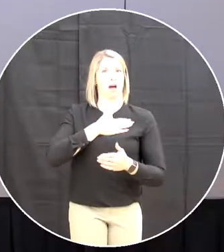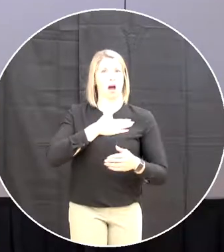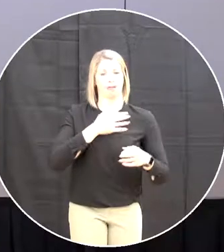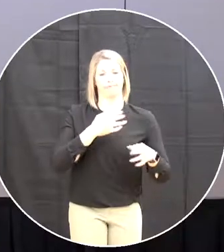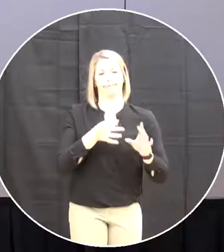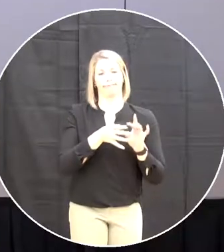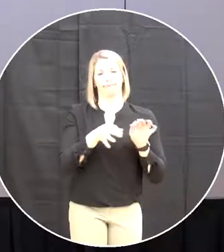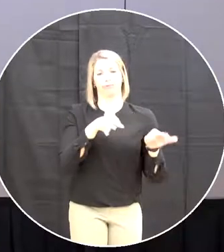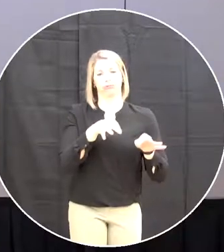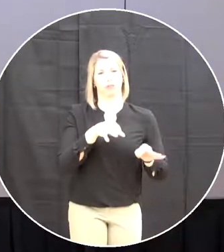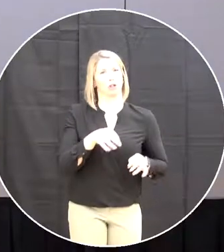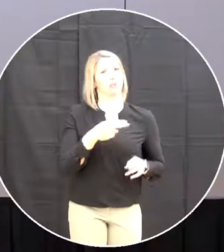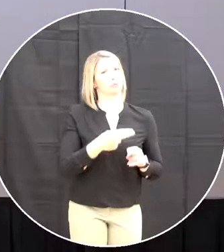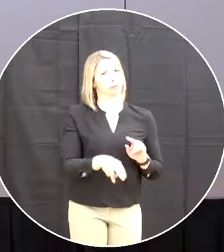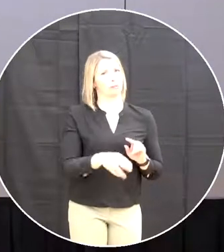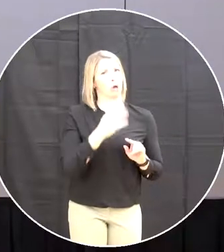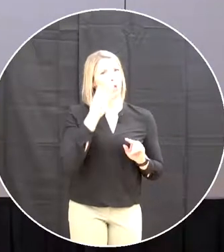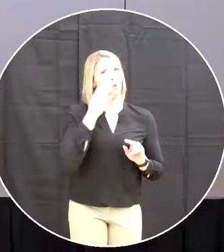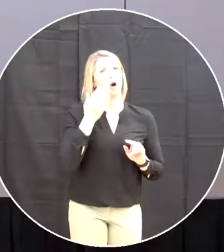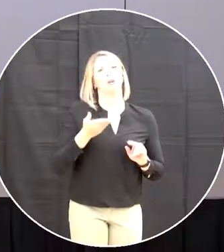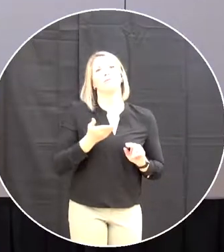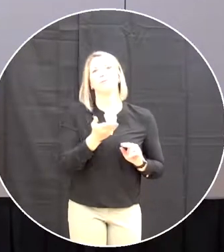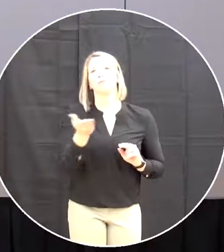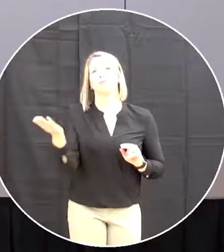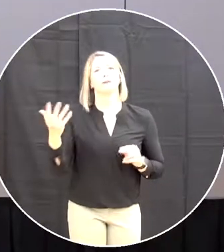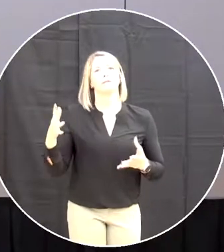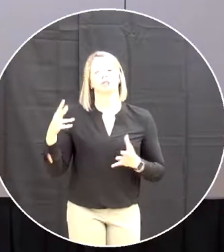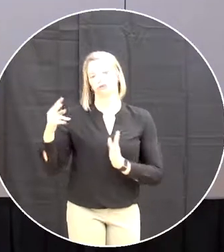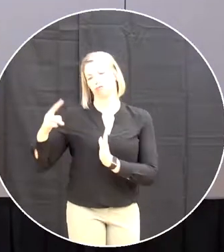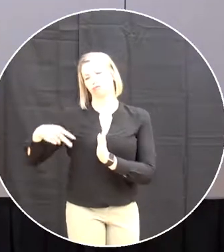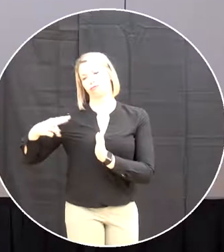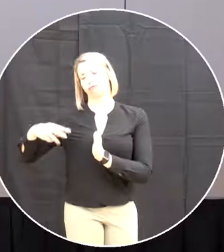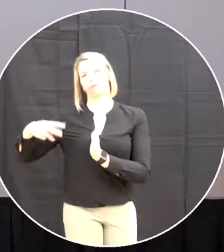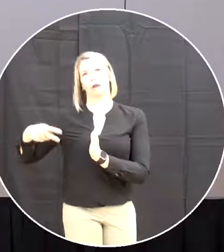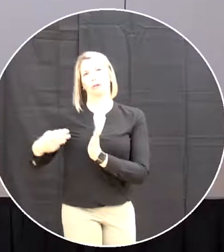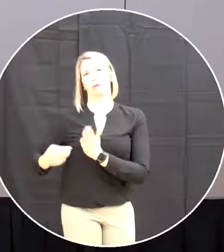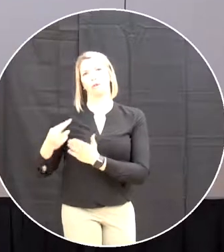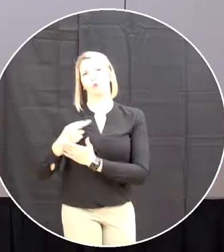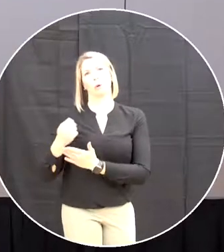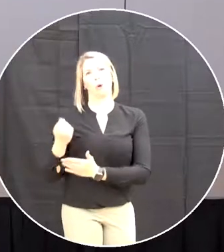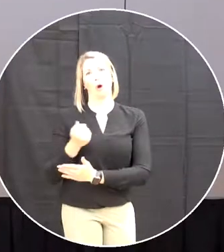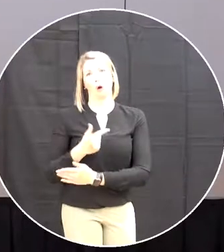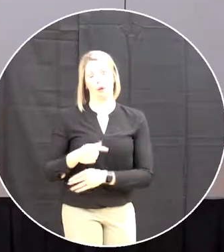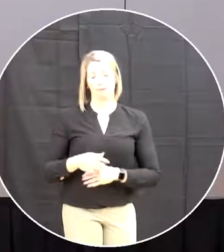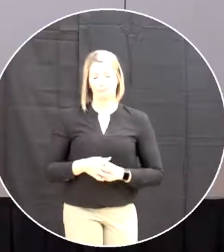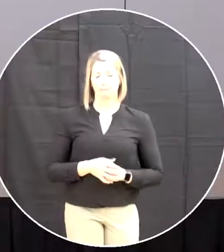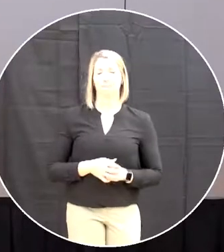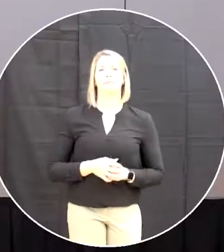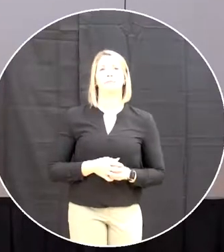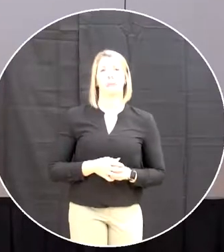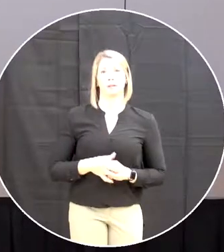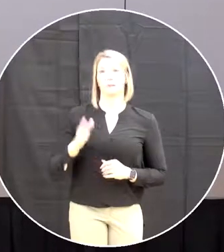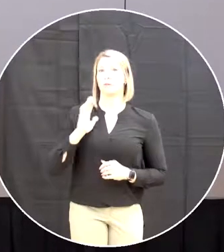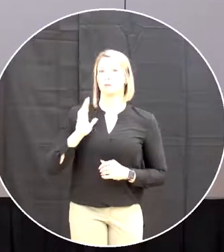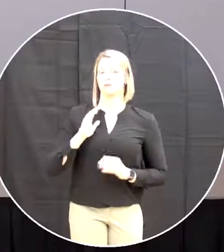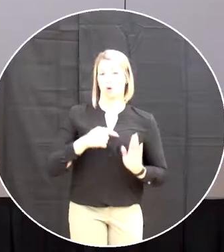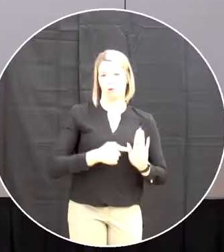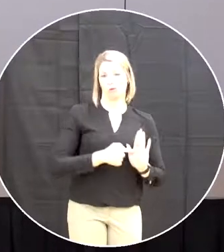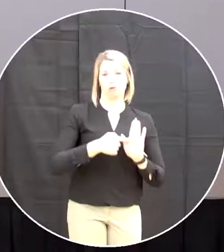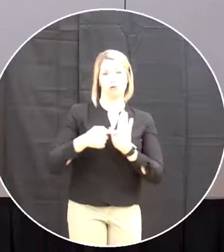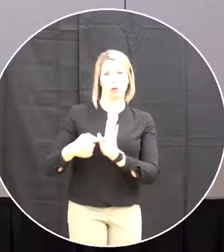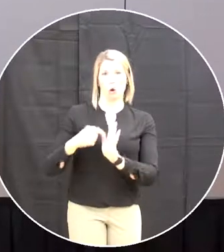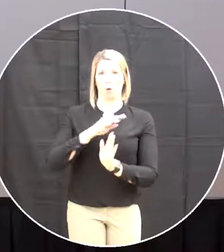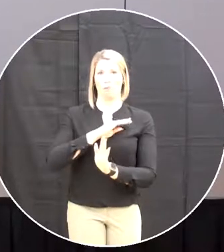but the trustees have been up to the updated rather and has been discussion the notice was presented to the board on November